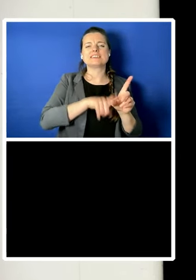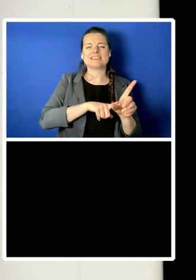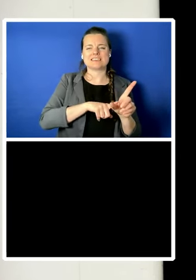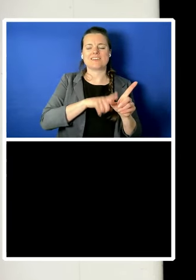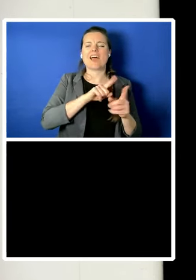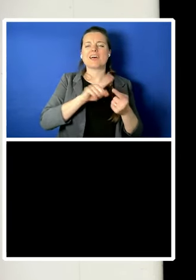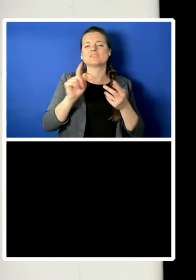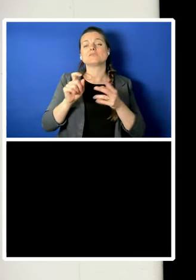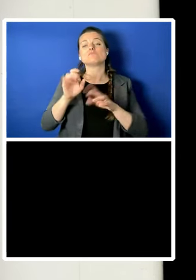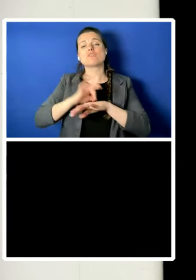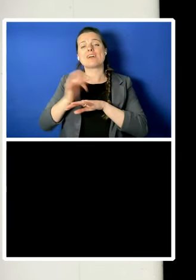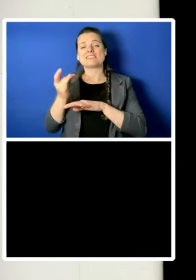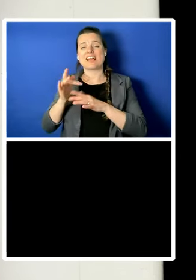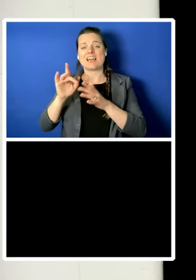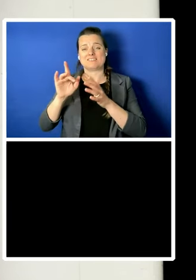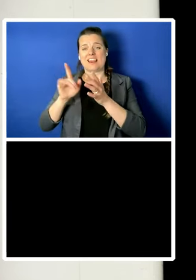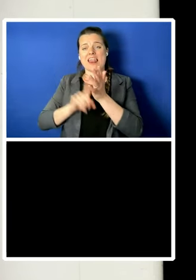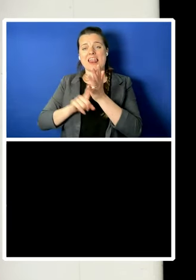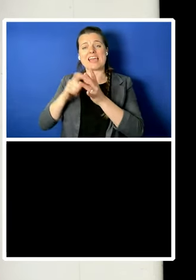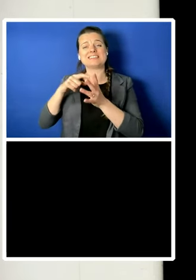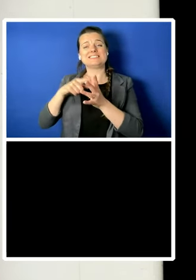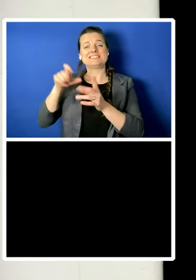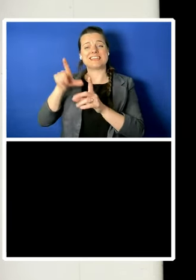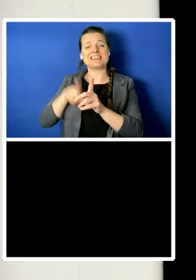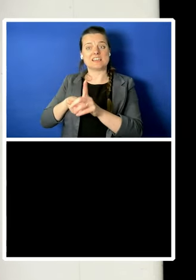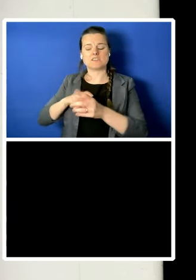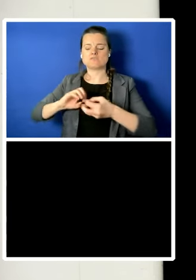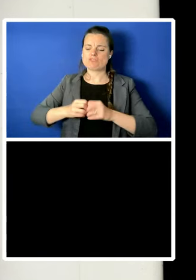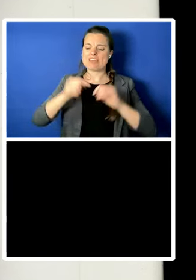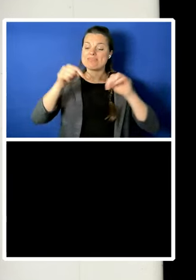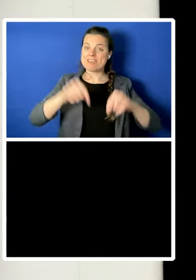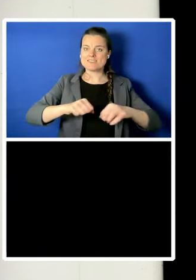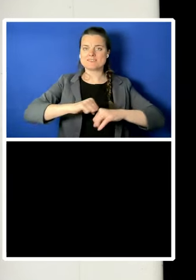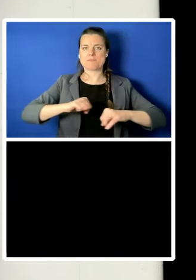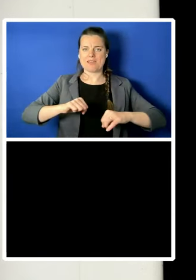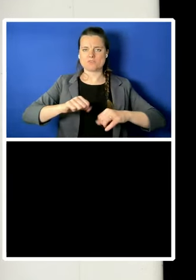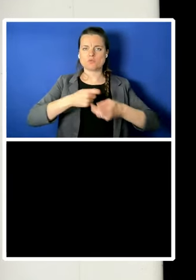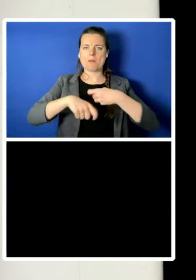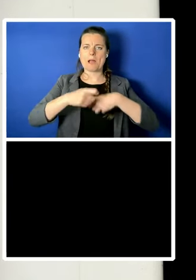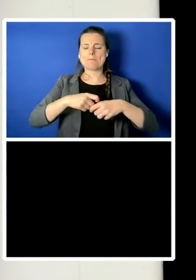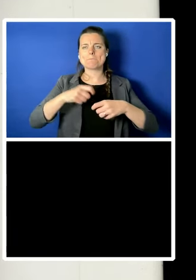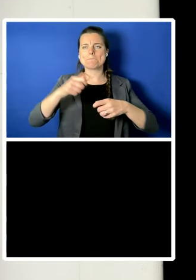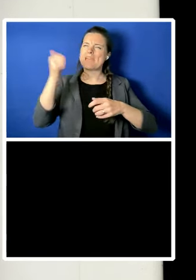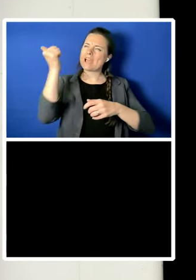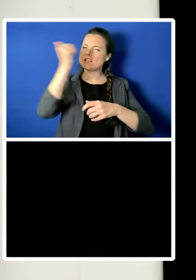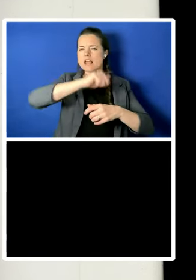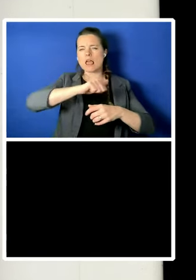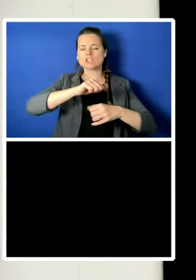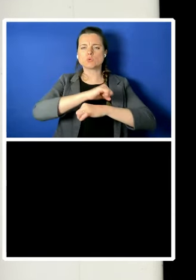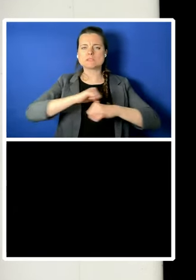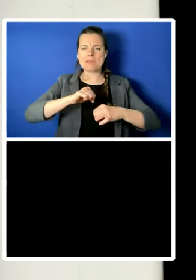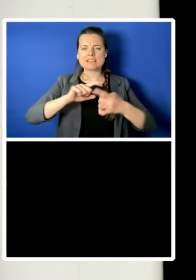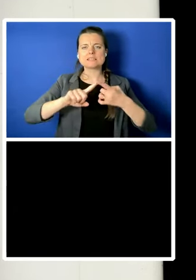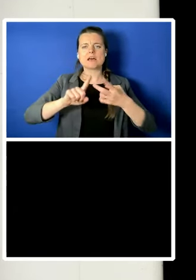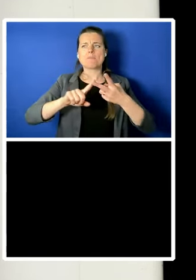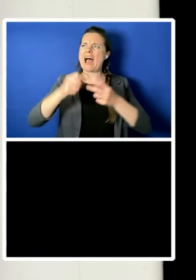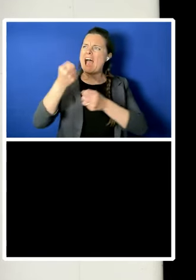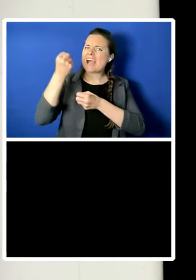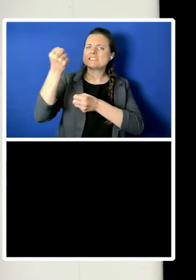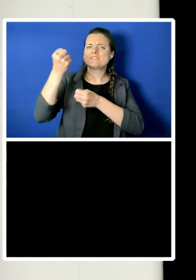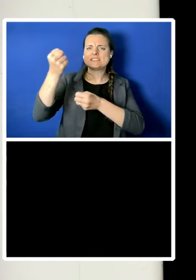this space, an intellectual space, for activism and dissent at the beginning of the War on Terror.